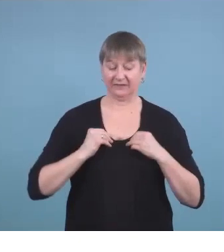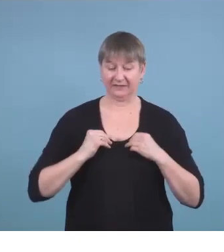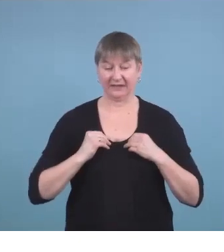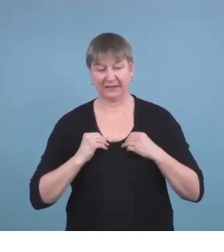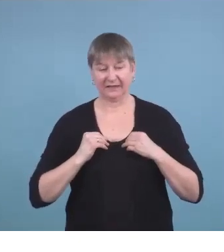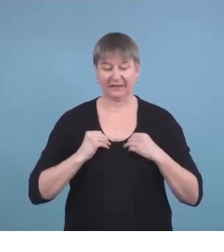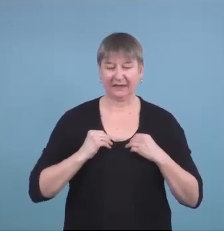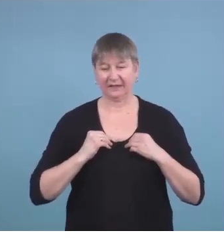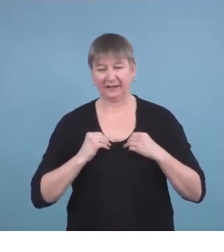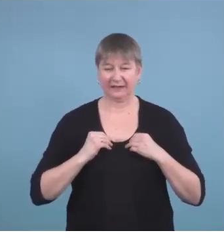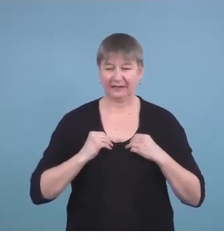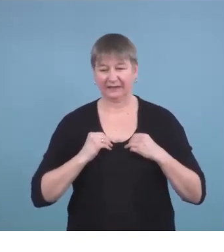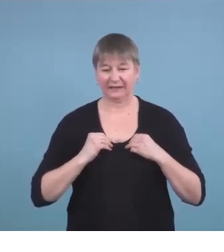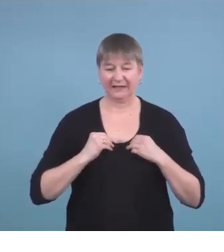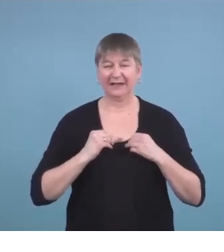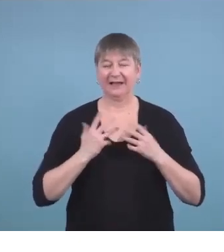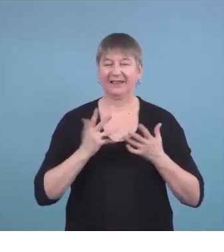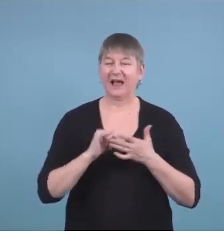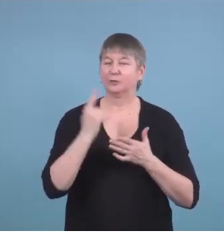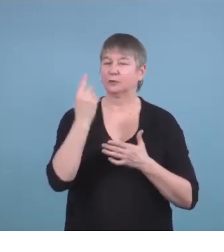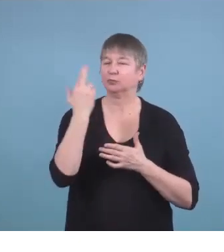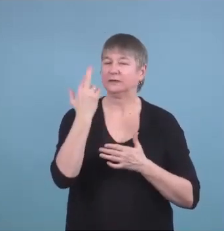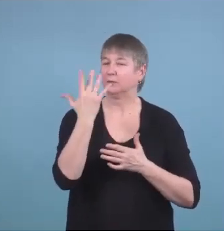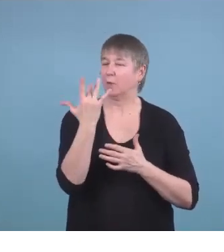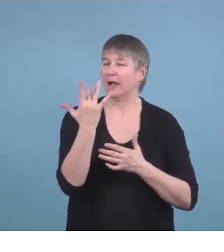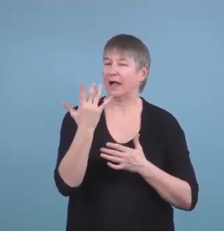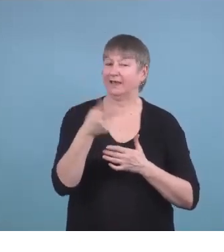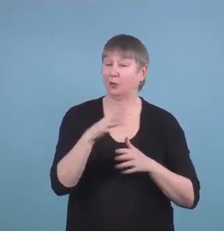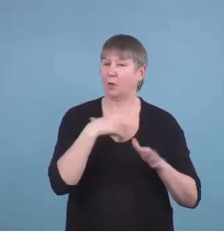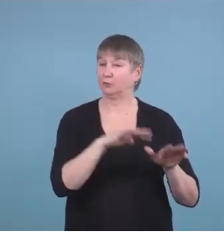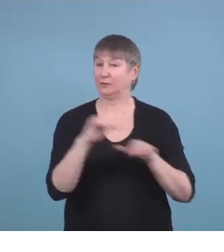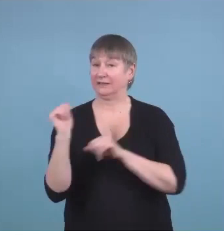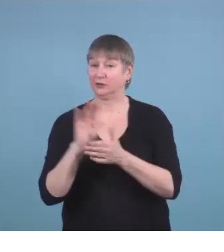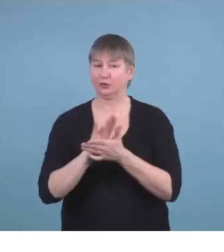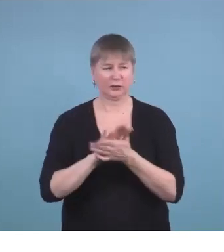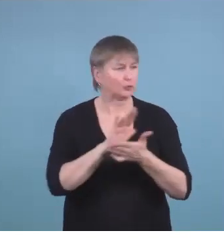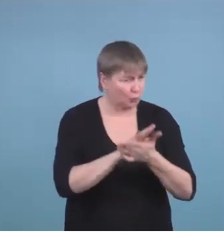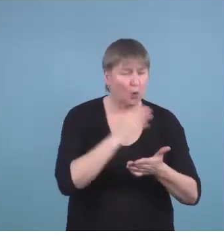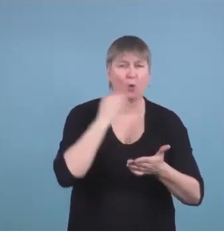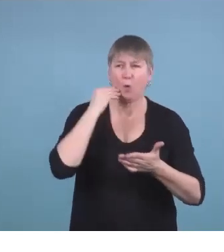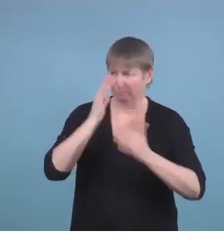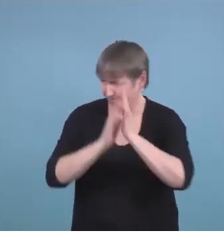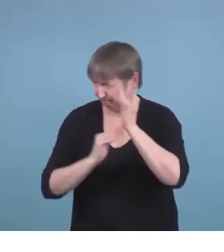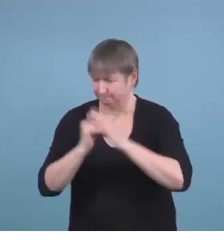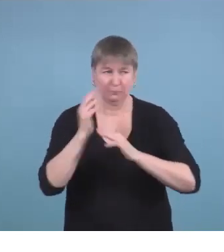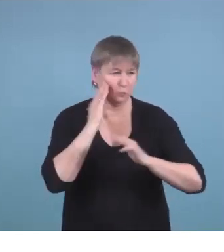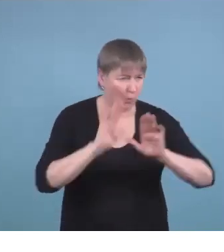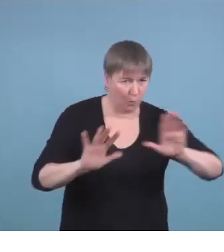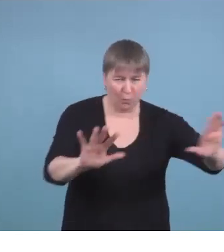don't want to leave, right? Because school becomes home, right? They're comfortable. They have access to everything. They know their way around.